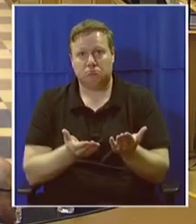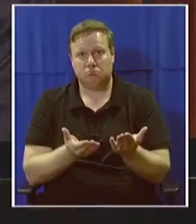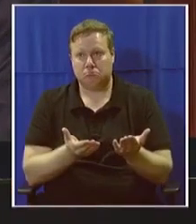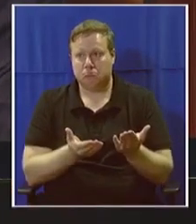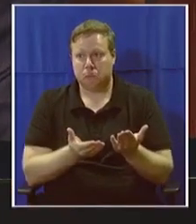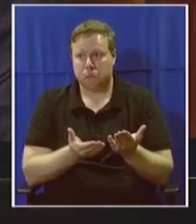Motion. Motion.